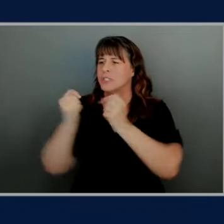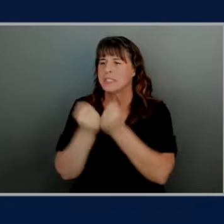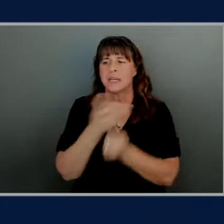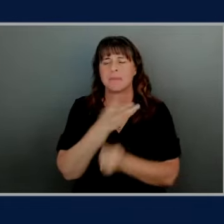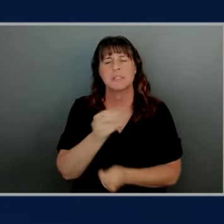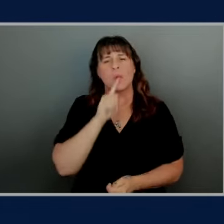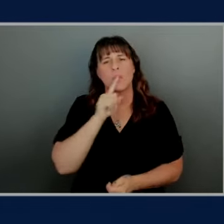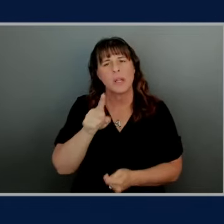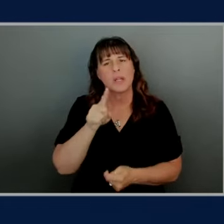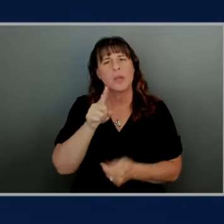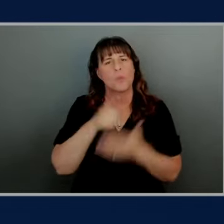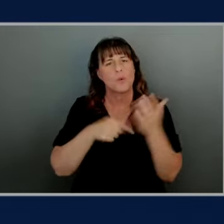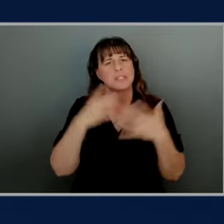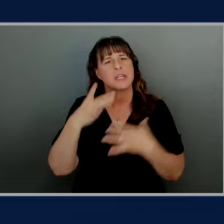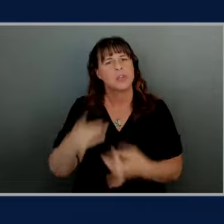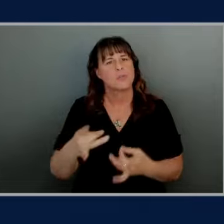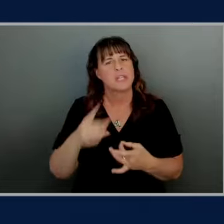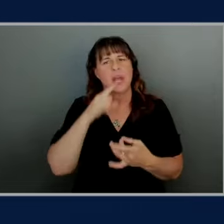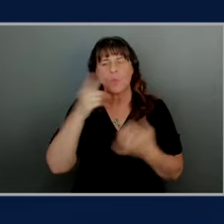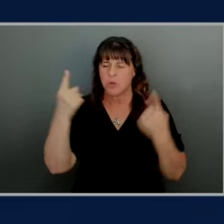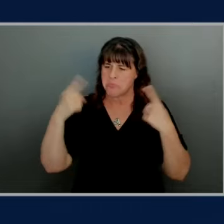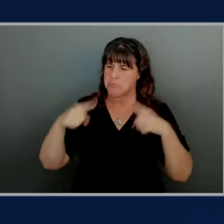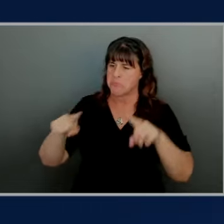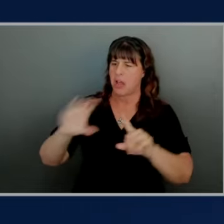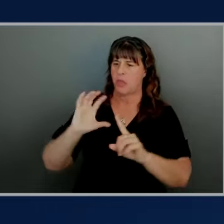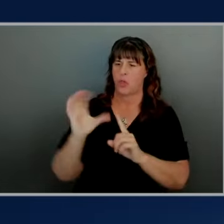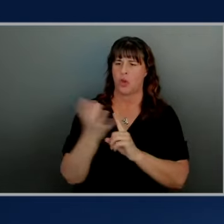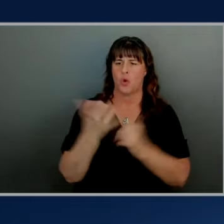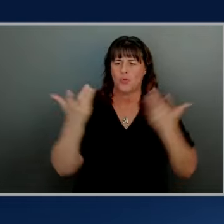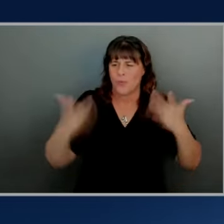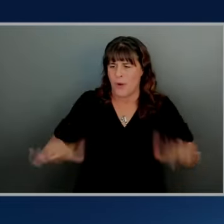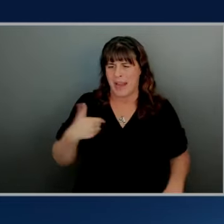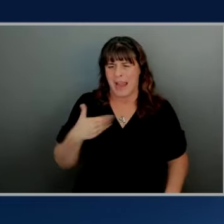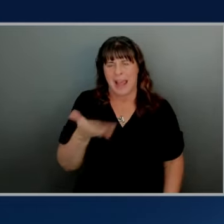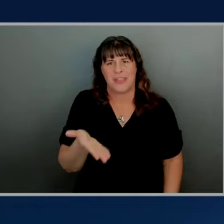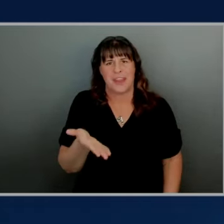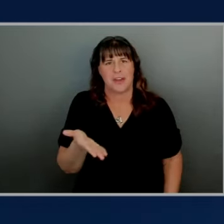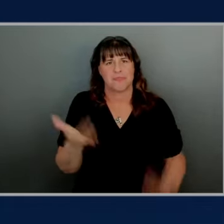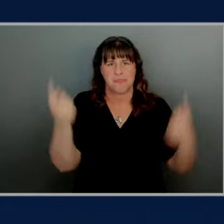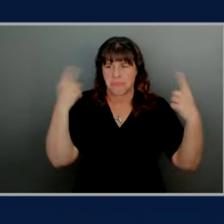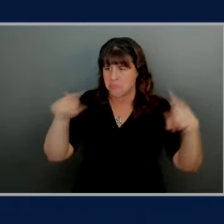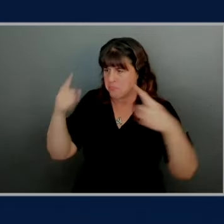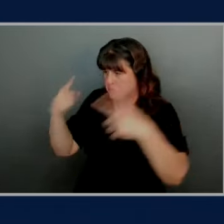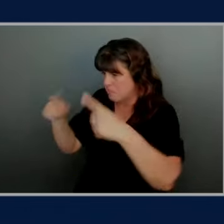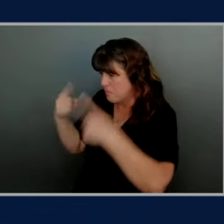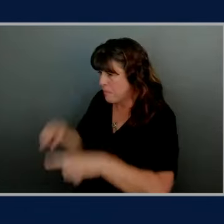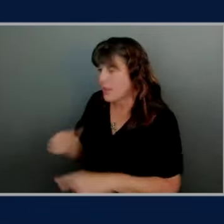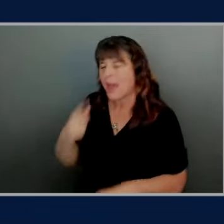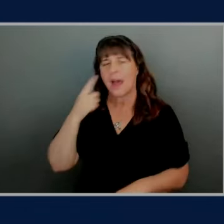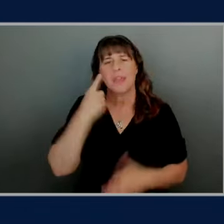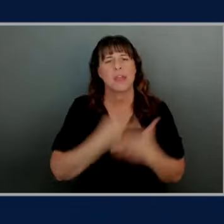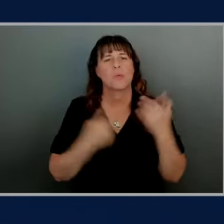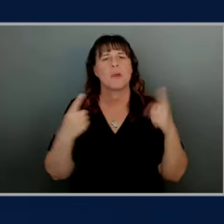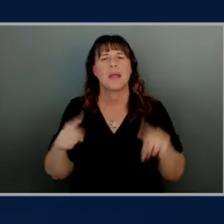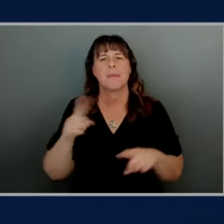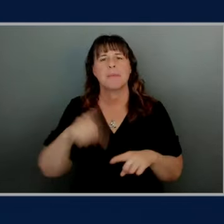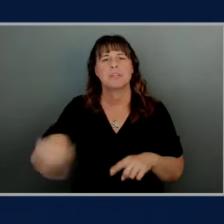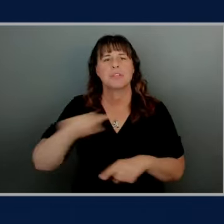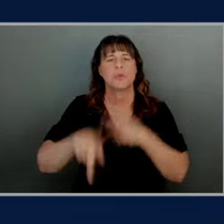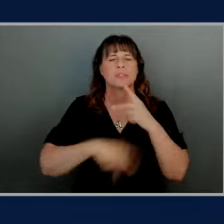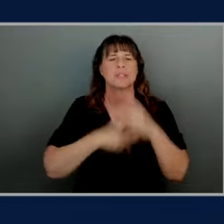really interesting is it very much aligned with the culture that we already had I think what happens in these types of